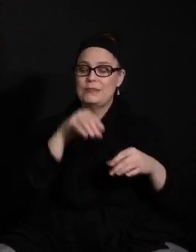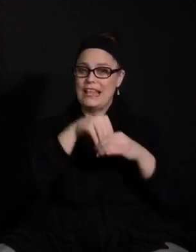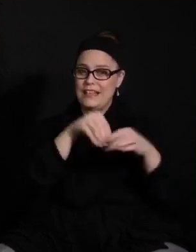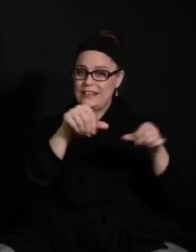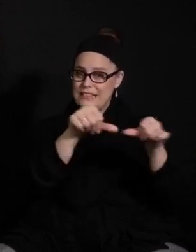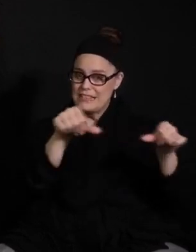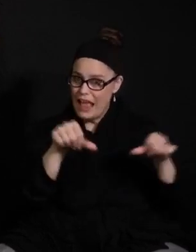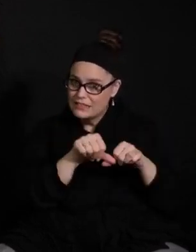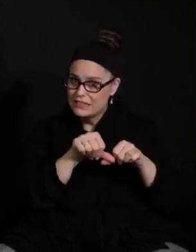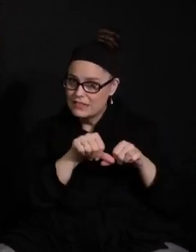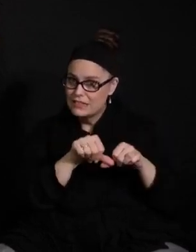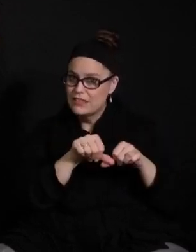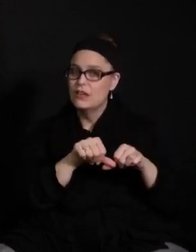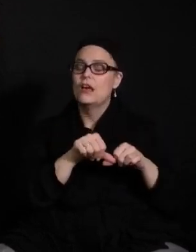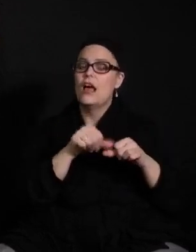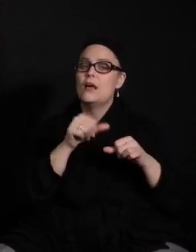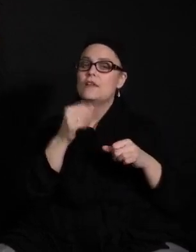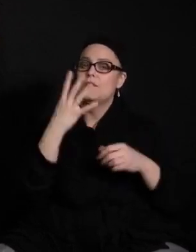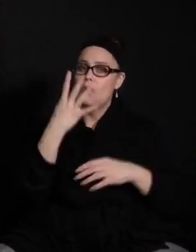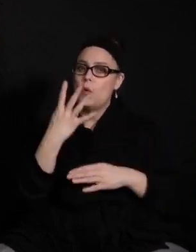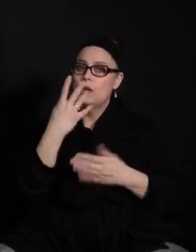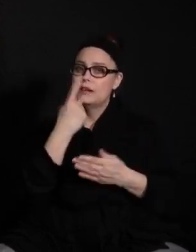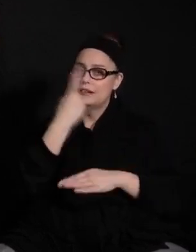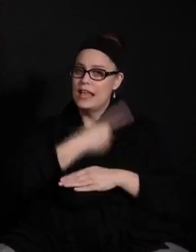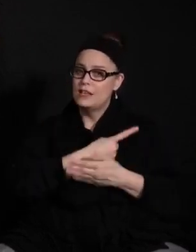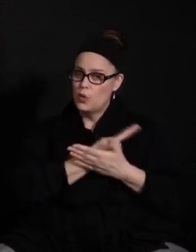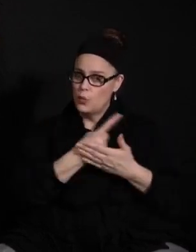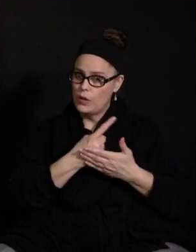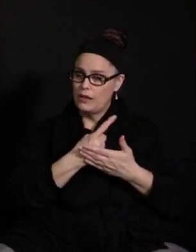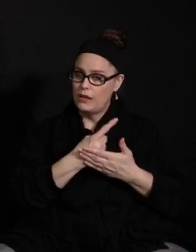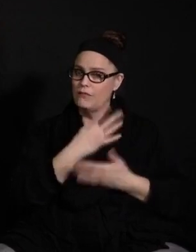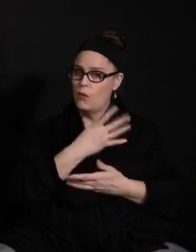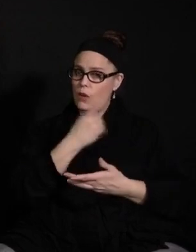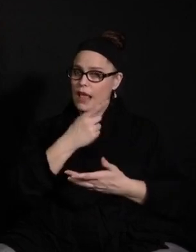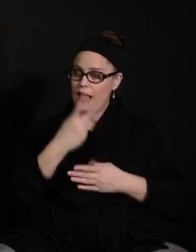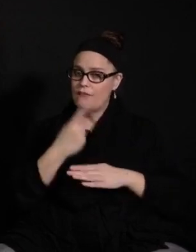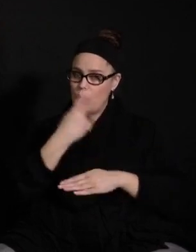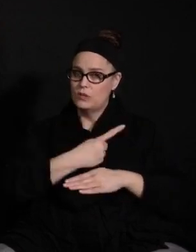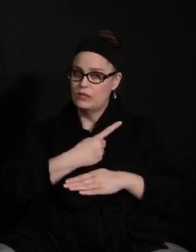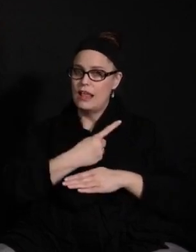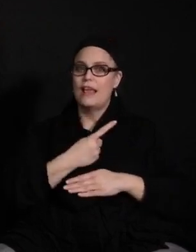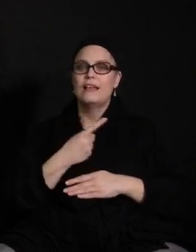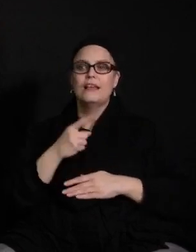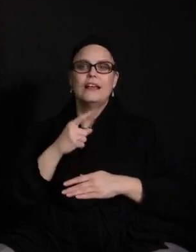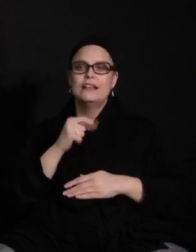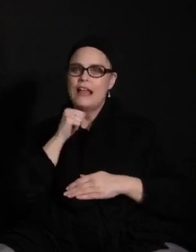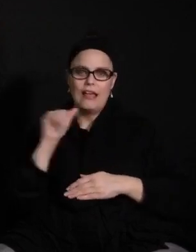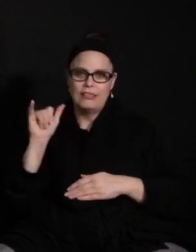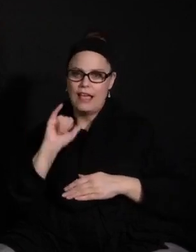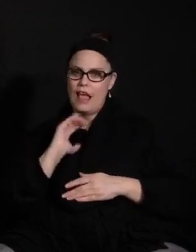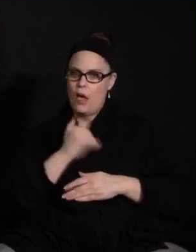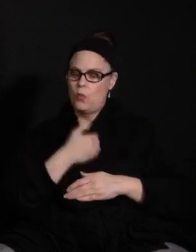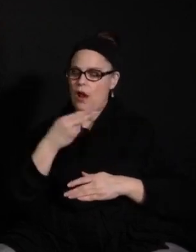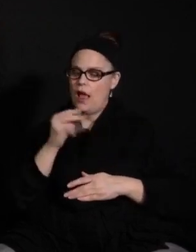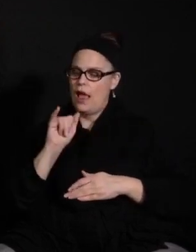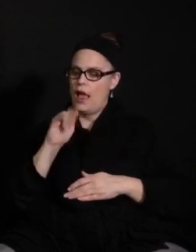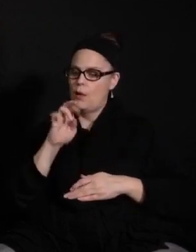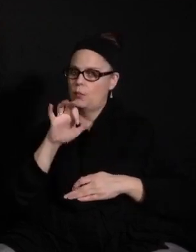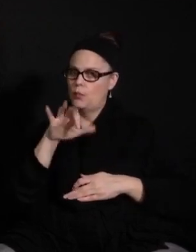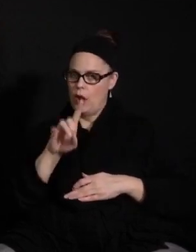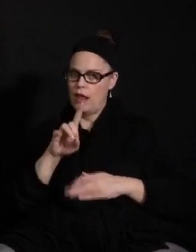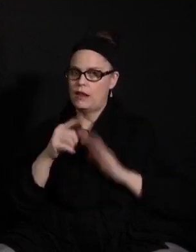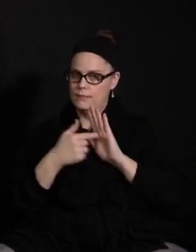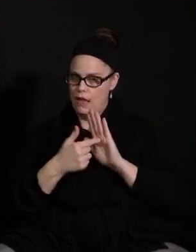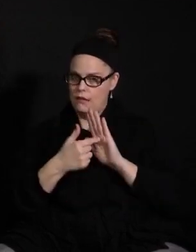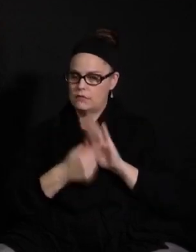than two to three days like many hybrid models. And I think another important thing for us.